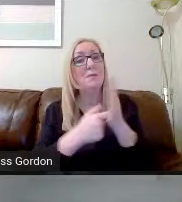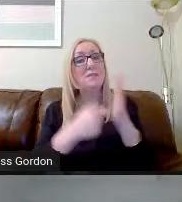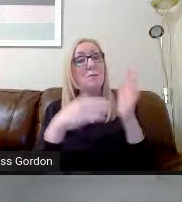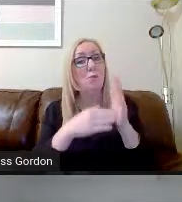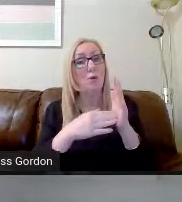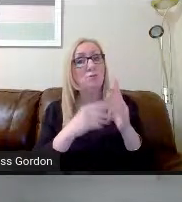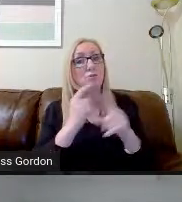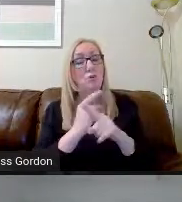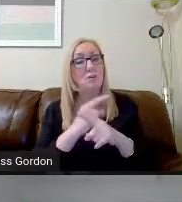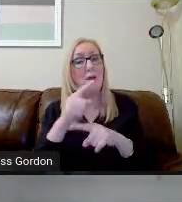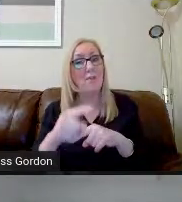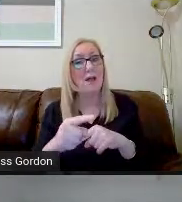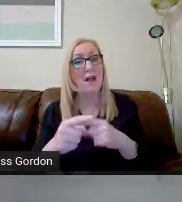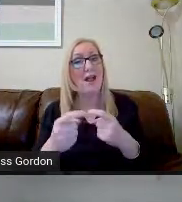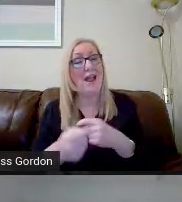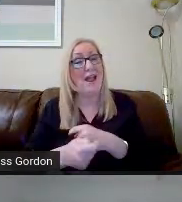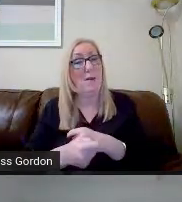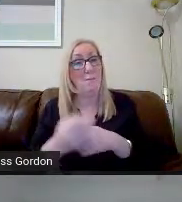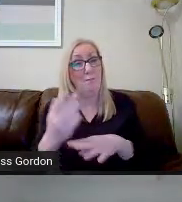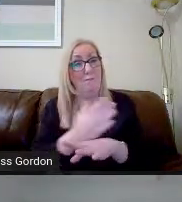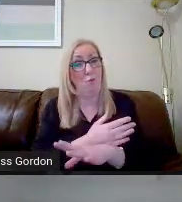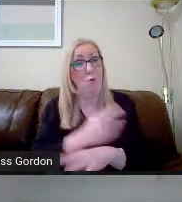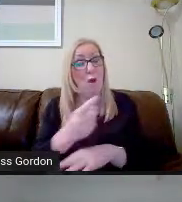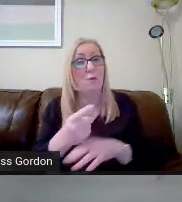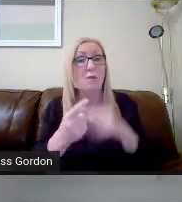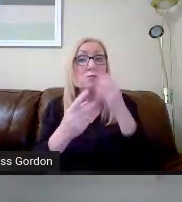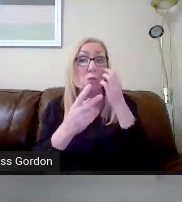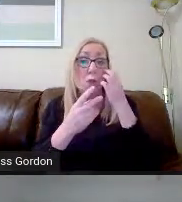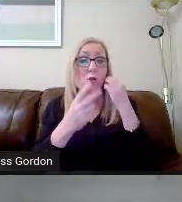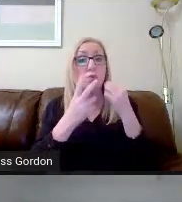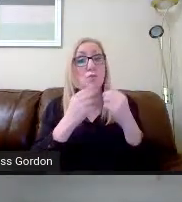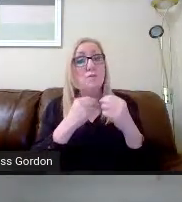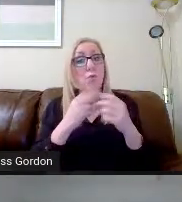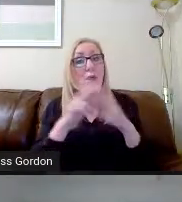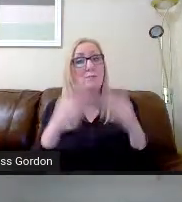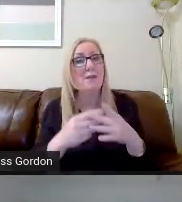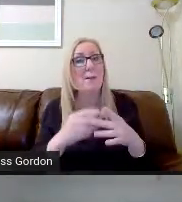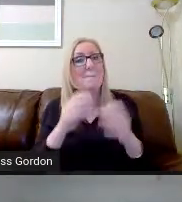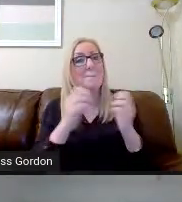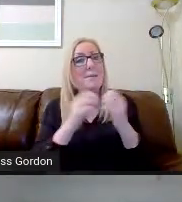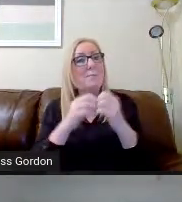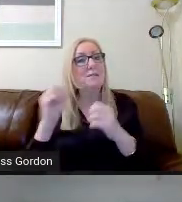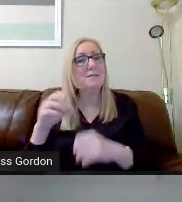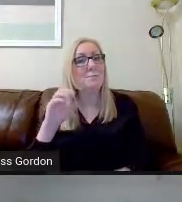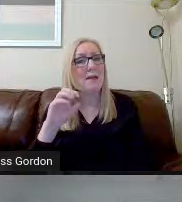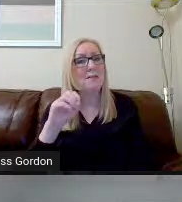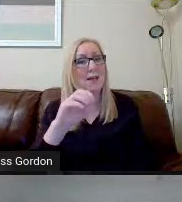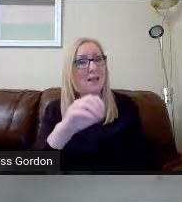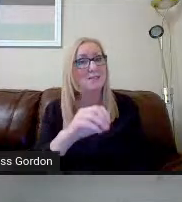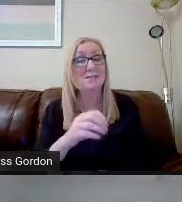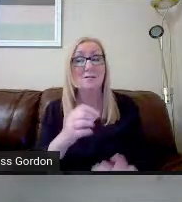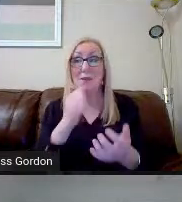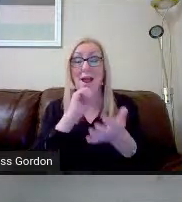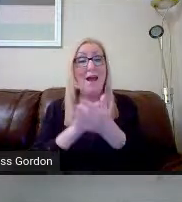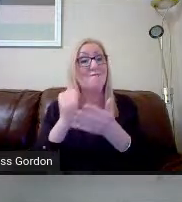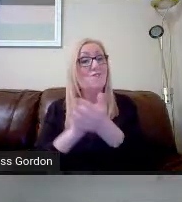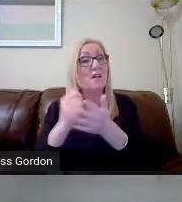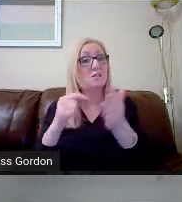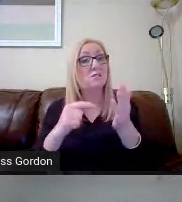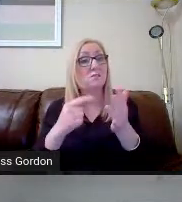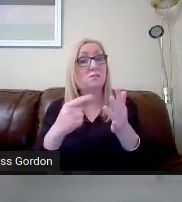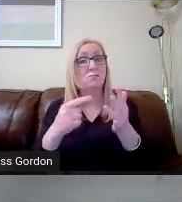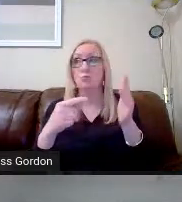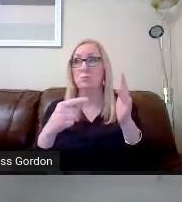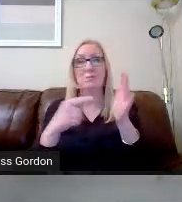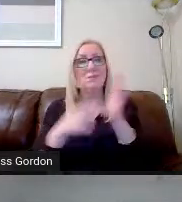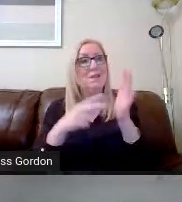earlier and some other useful websites. But there's BBC Bitesize, and there's been adverts on the television, you